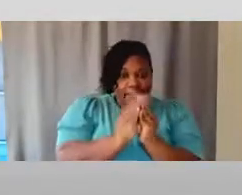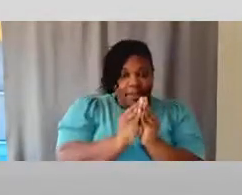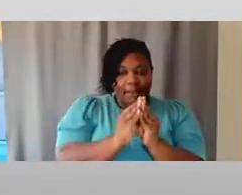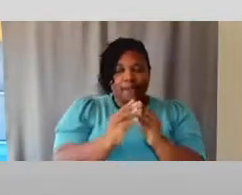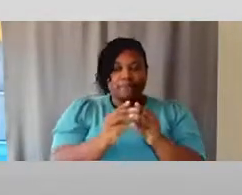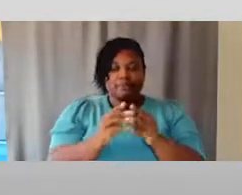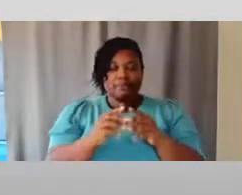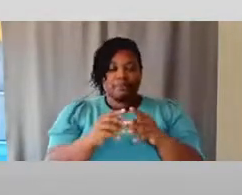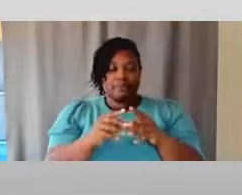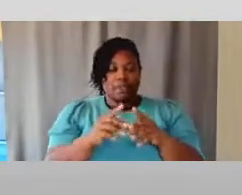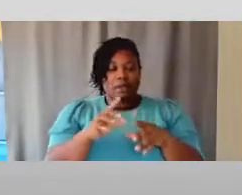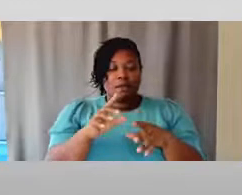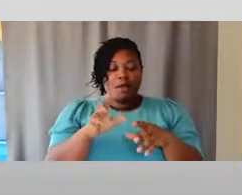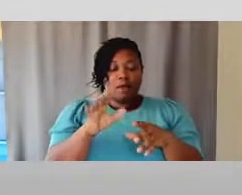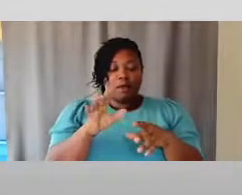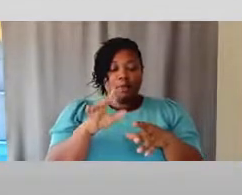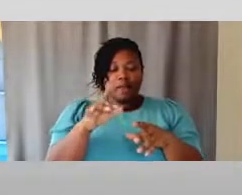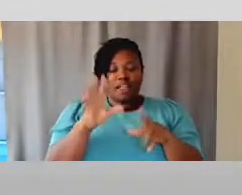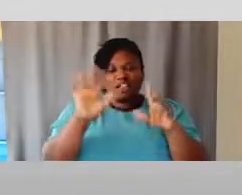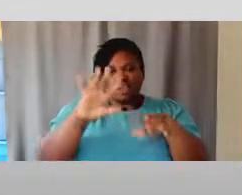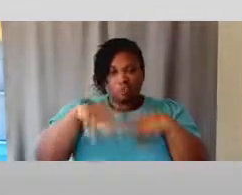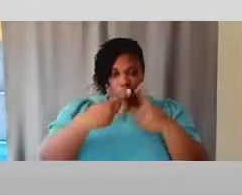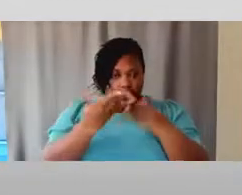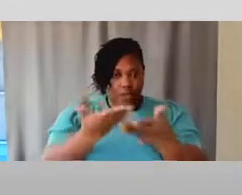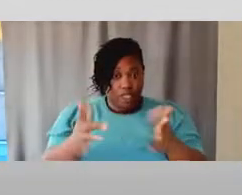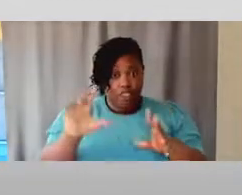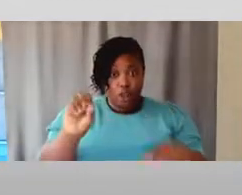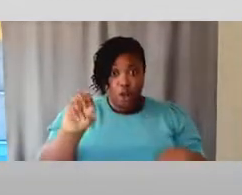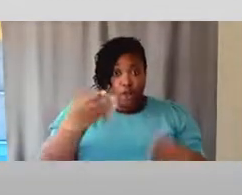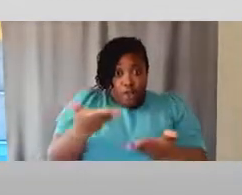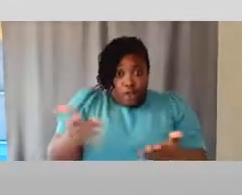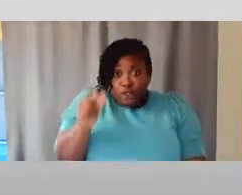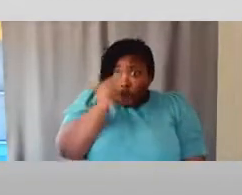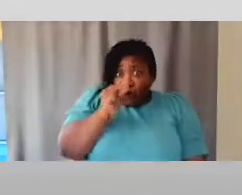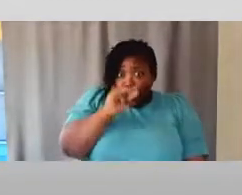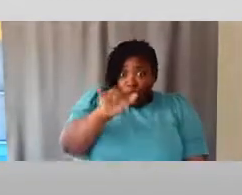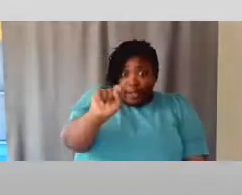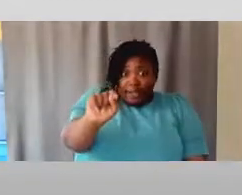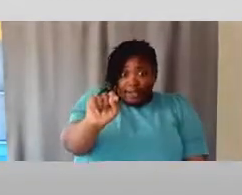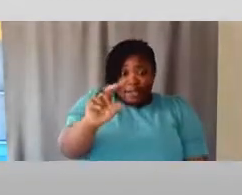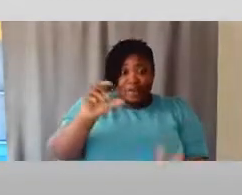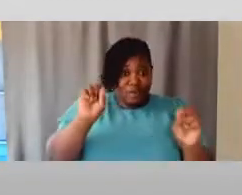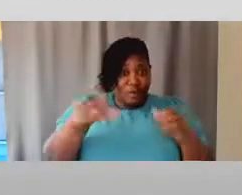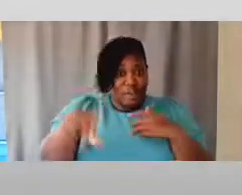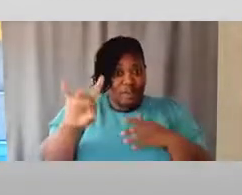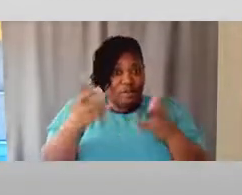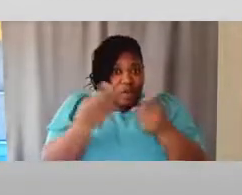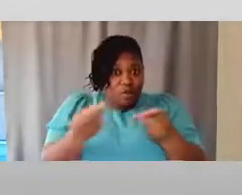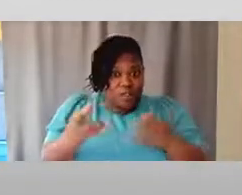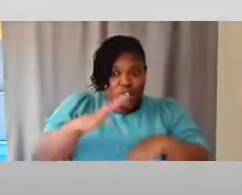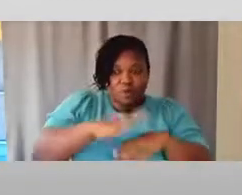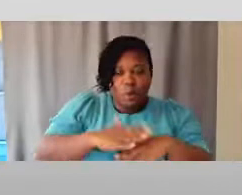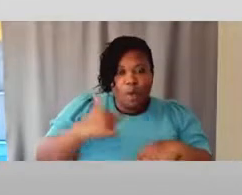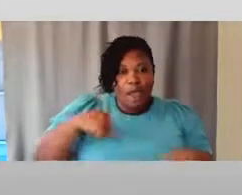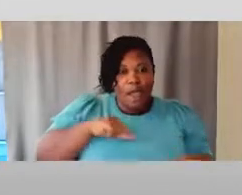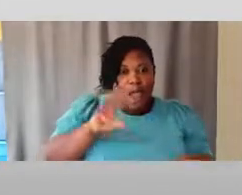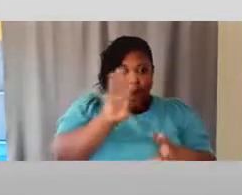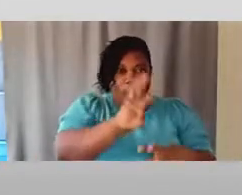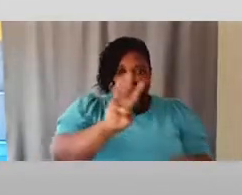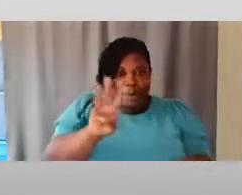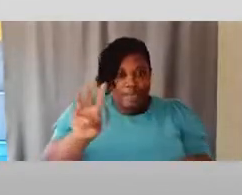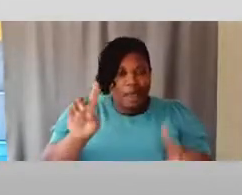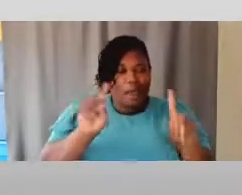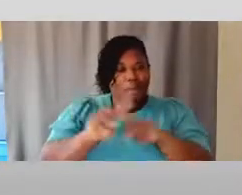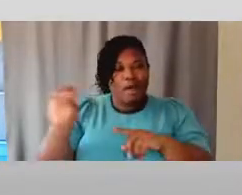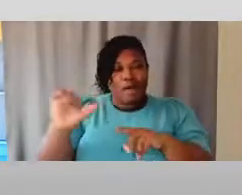and so forth. And so, there are things. Google it. You'll find the resources we have on our websites, but also others have